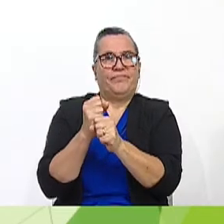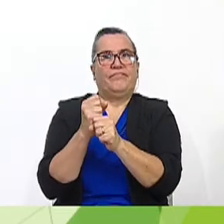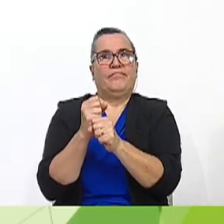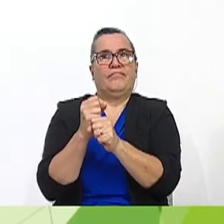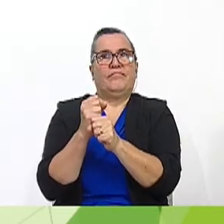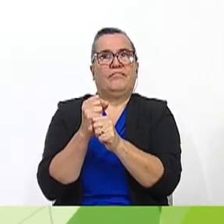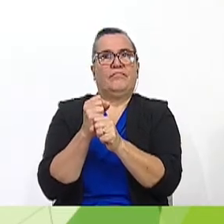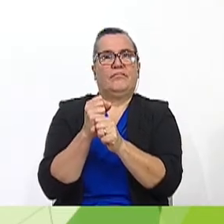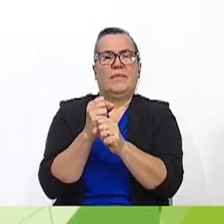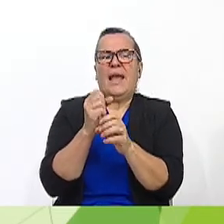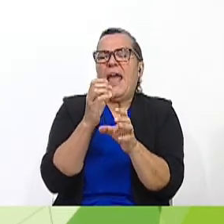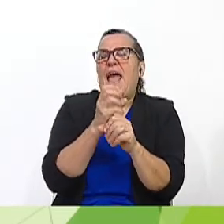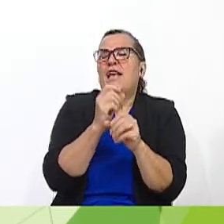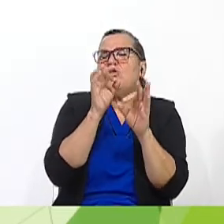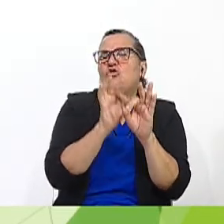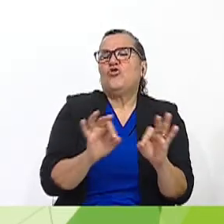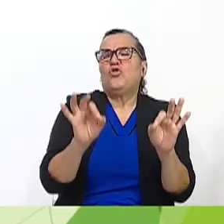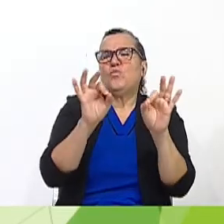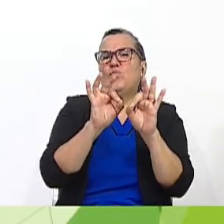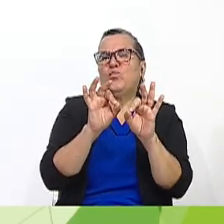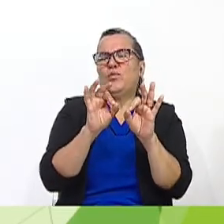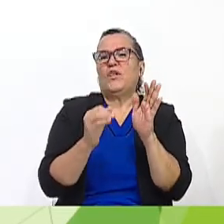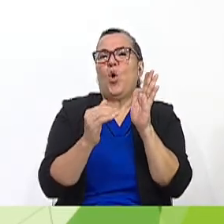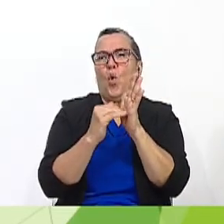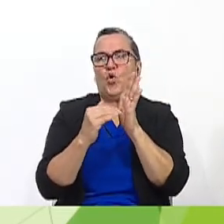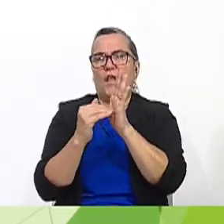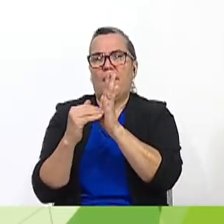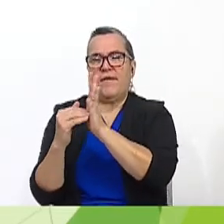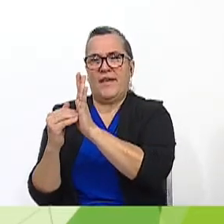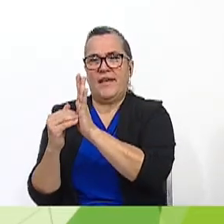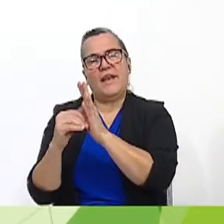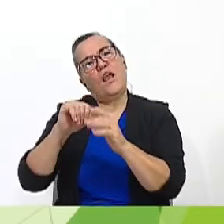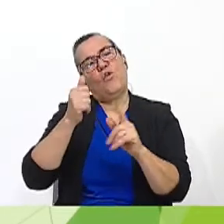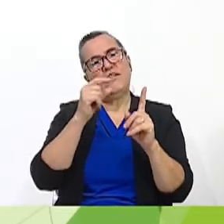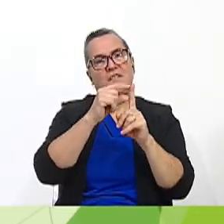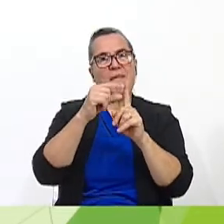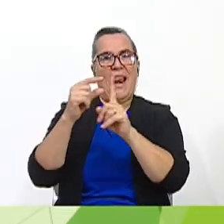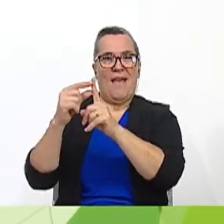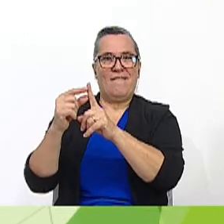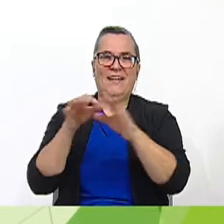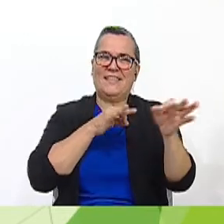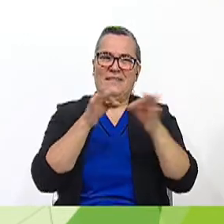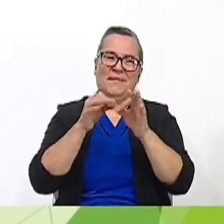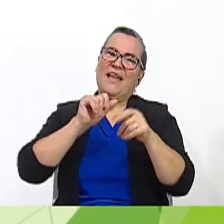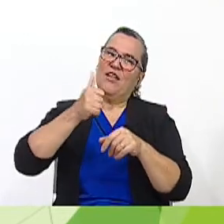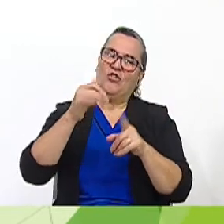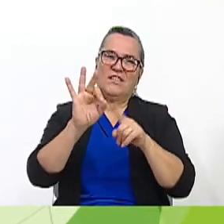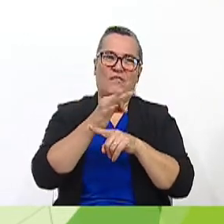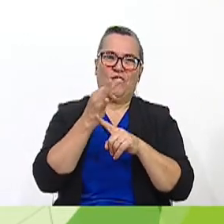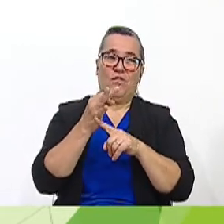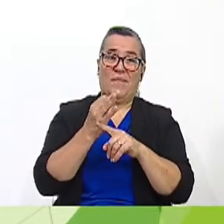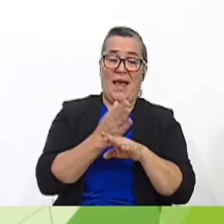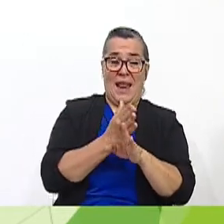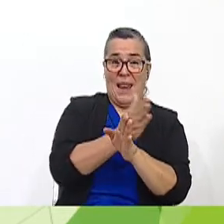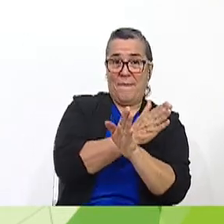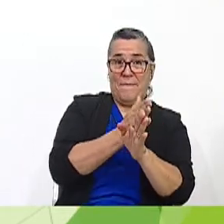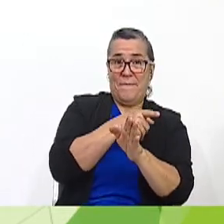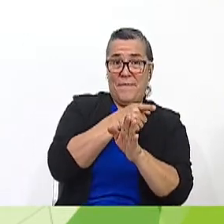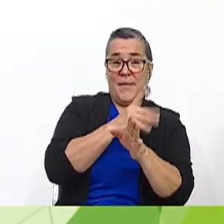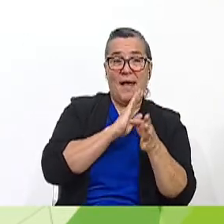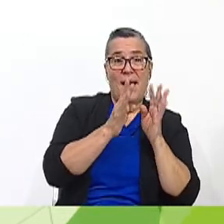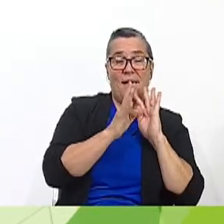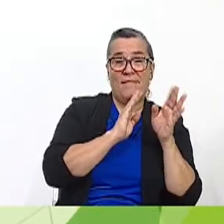important facts. Once again, in other words, remember that on the previous lesson, we took,